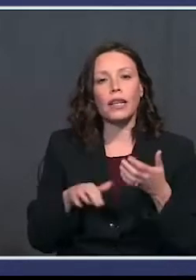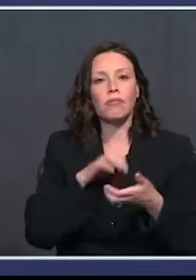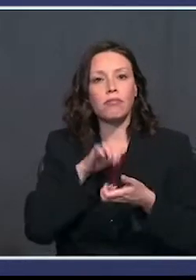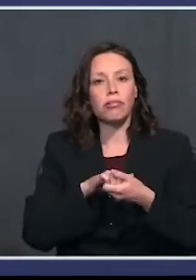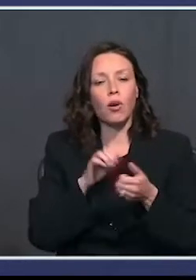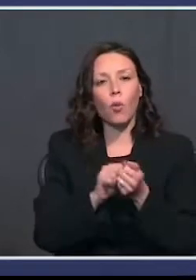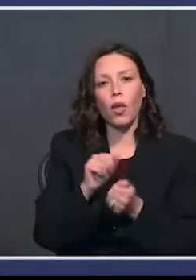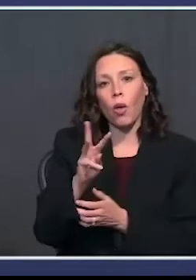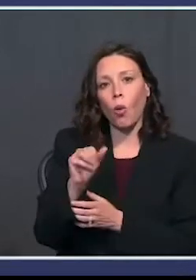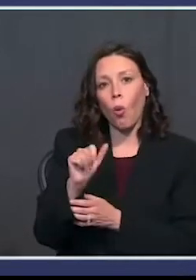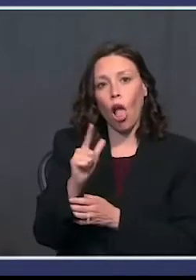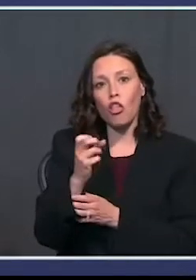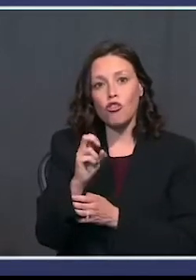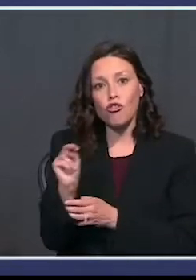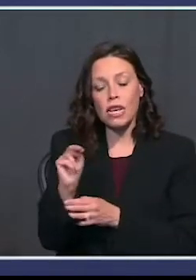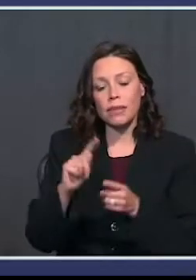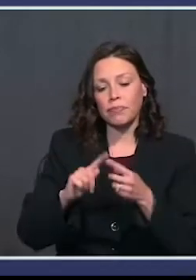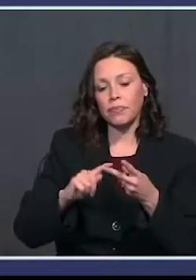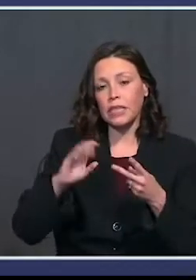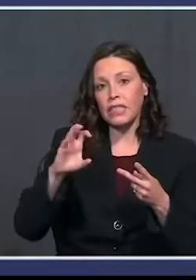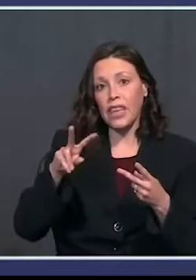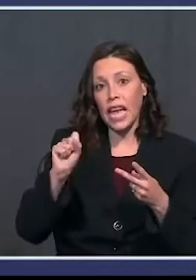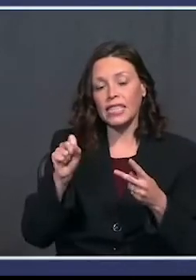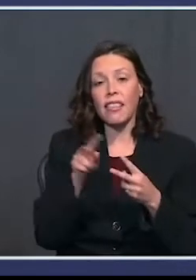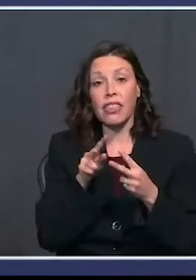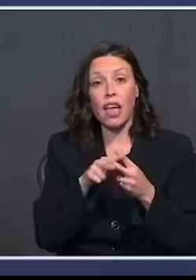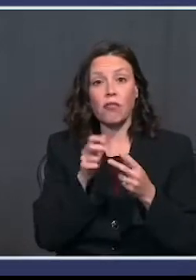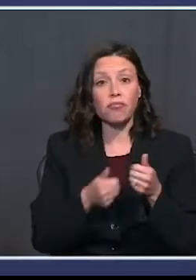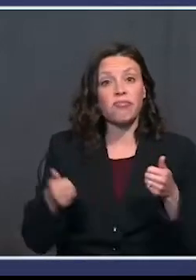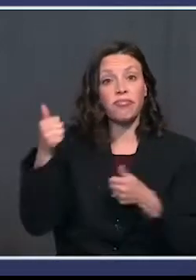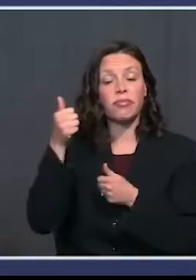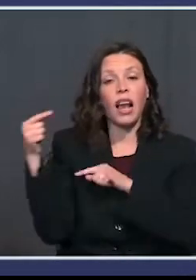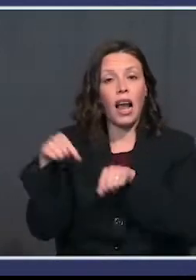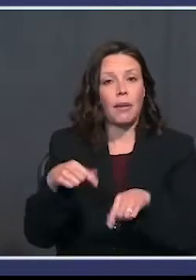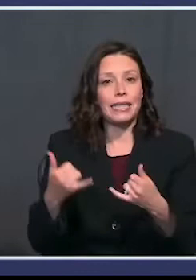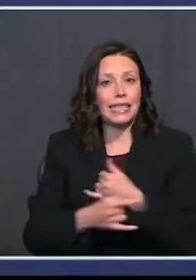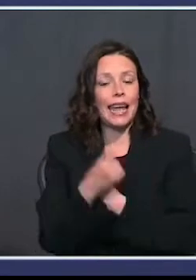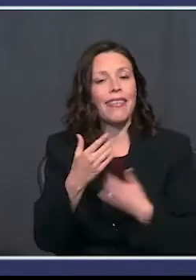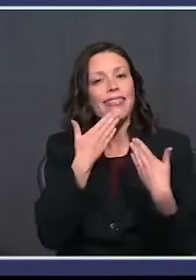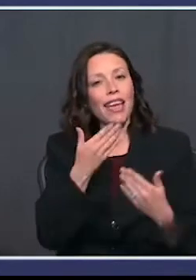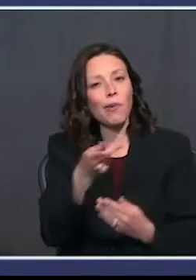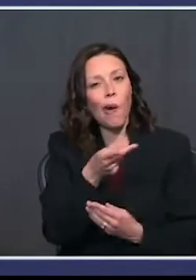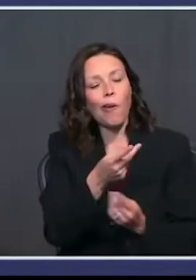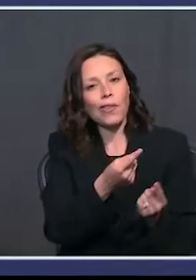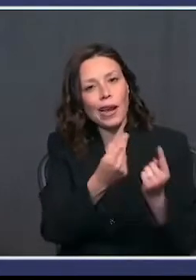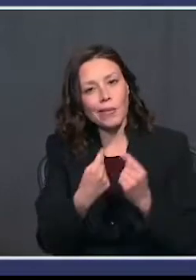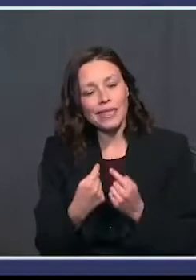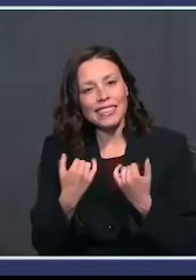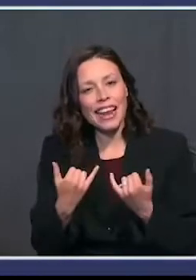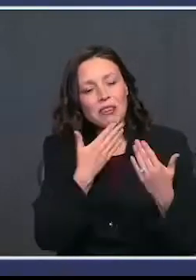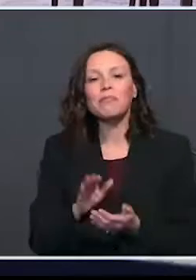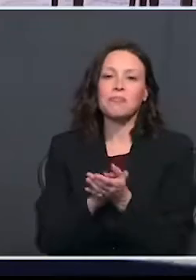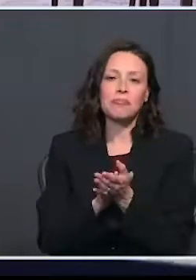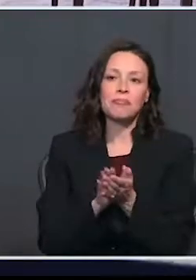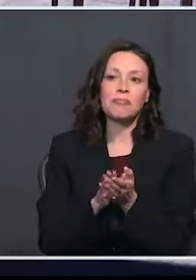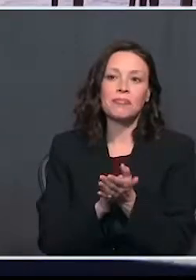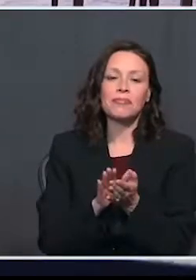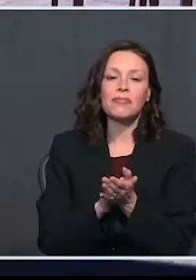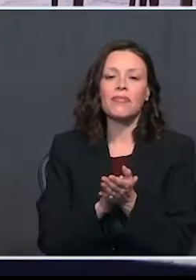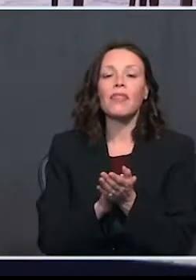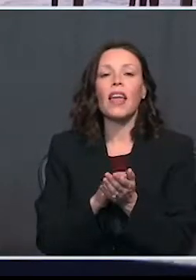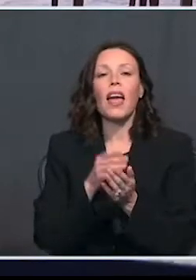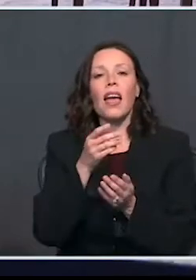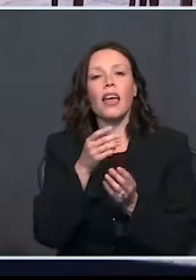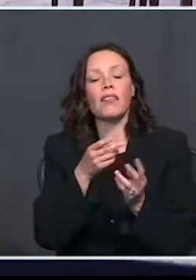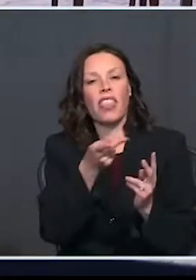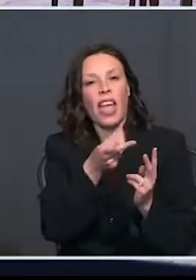Walgreens and CVS, whose executives join us today. Thank you very much for being here. Thank you very much. We appreciate it very much. And they